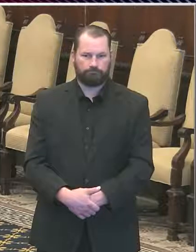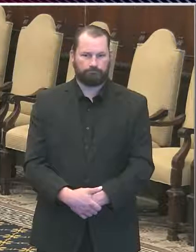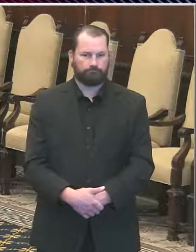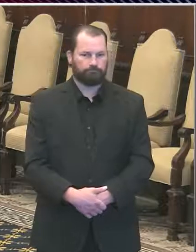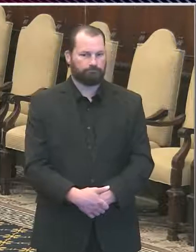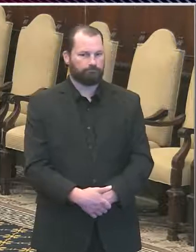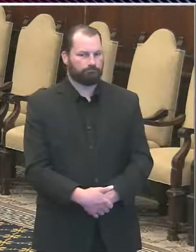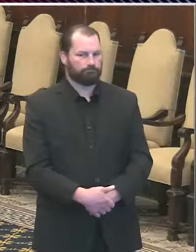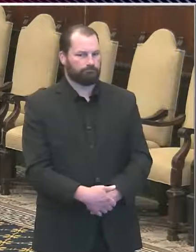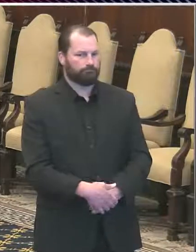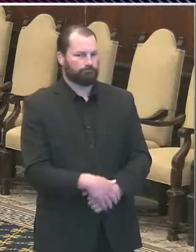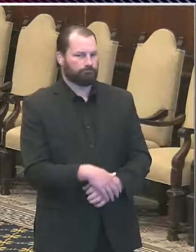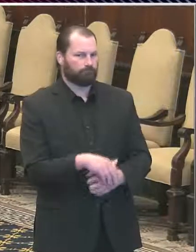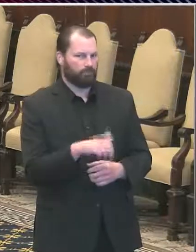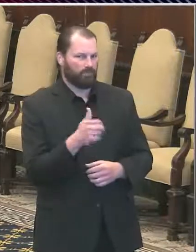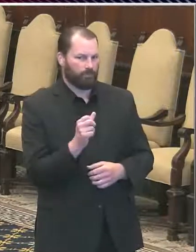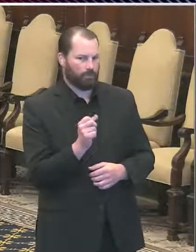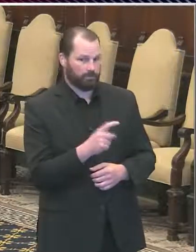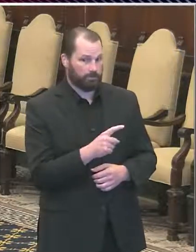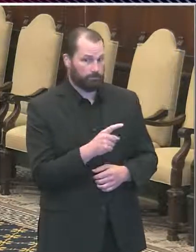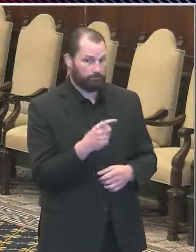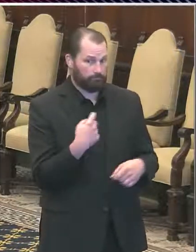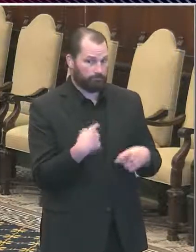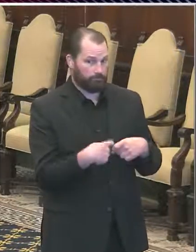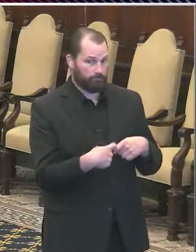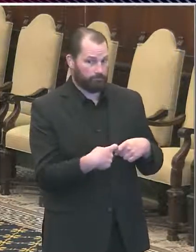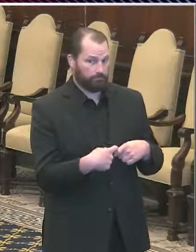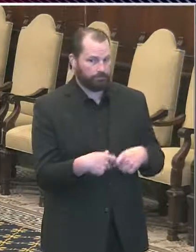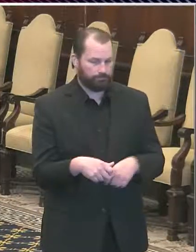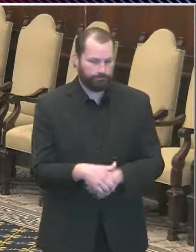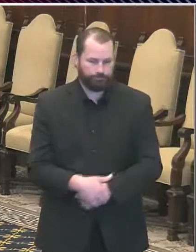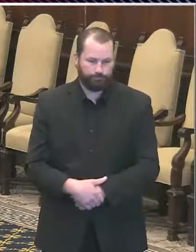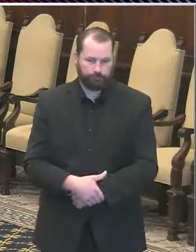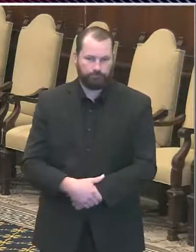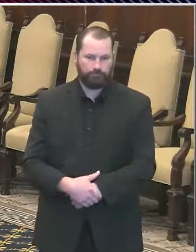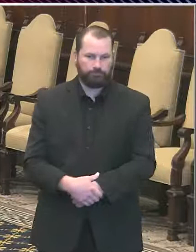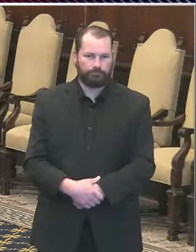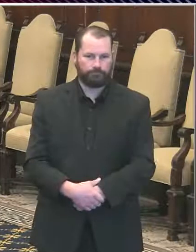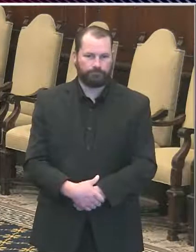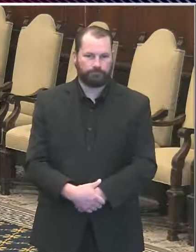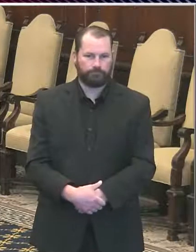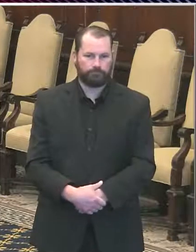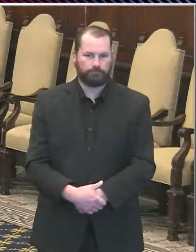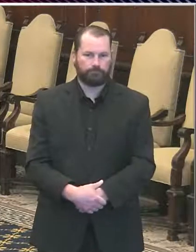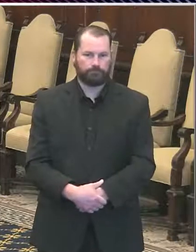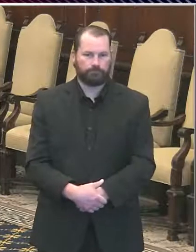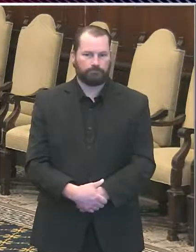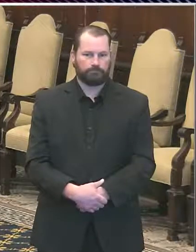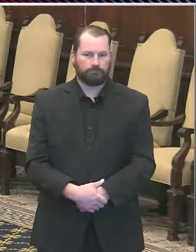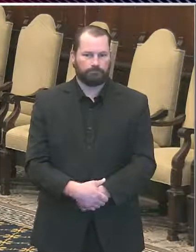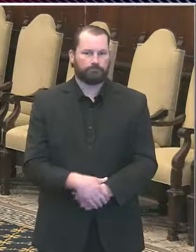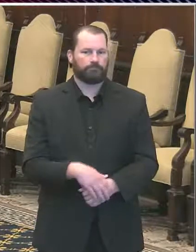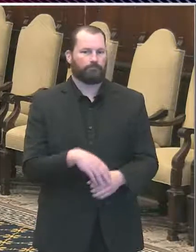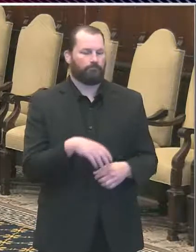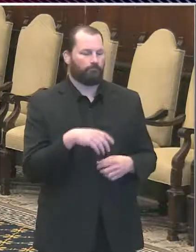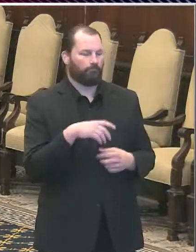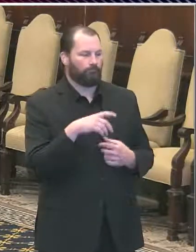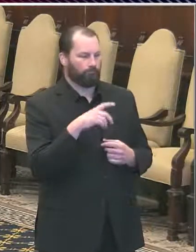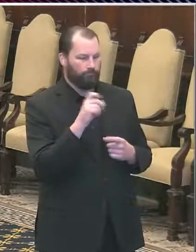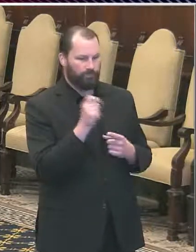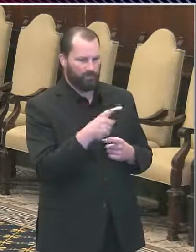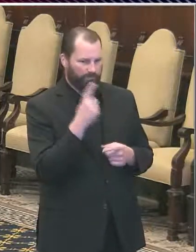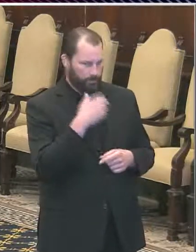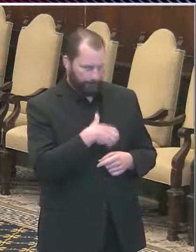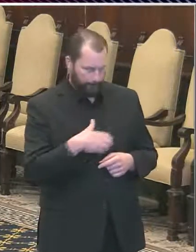understand what they can do and what they can't do in the parks? This question again for the mayor, can you please tell the